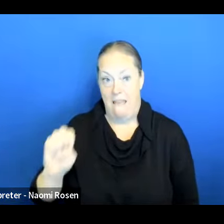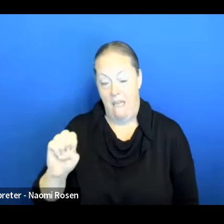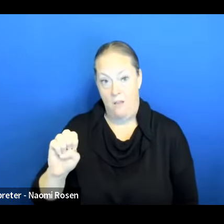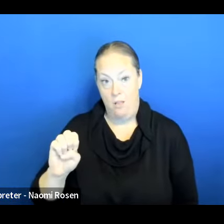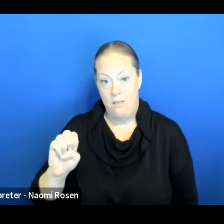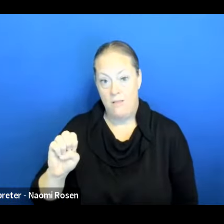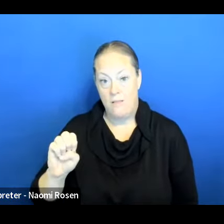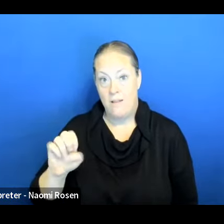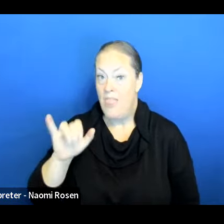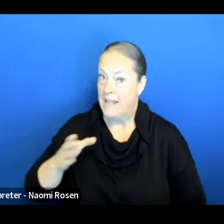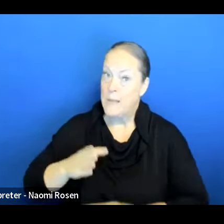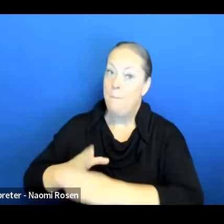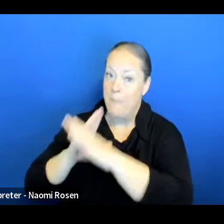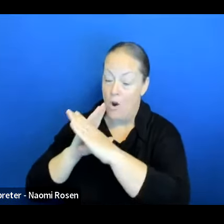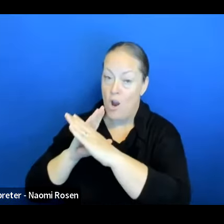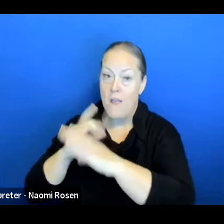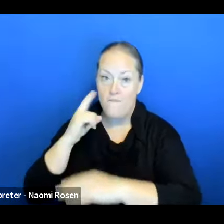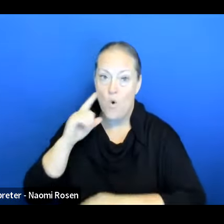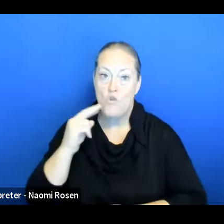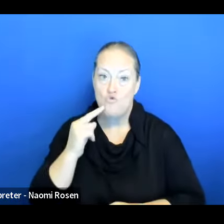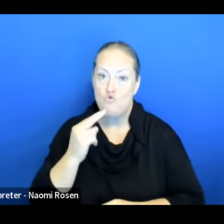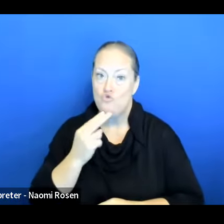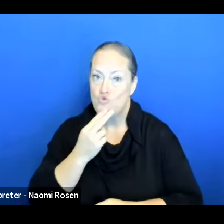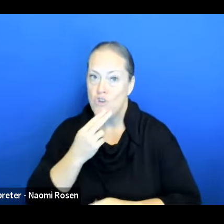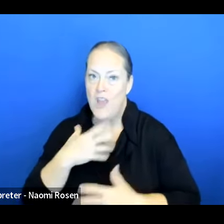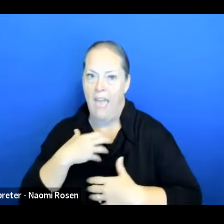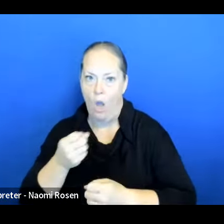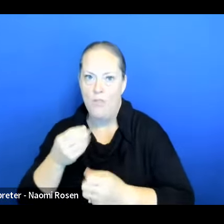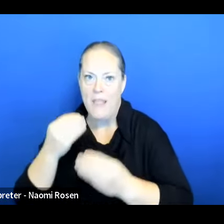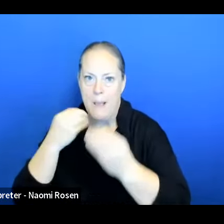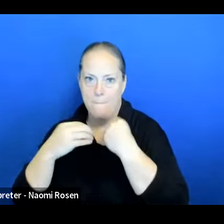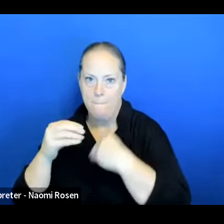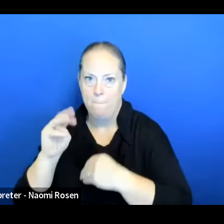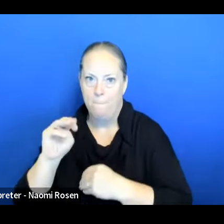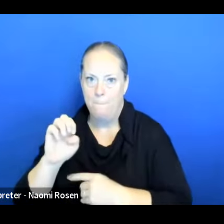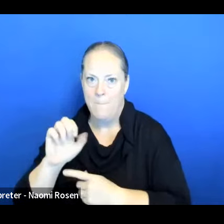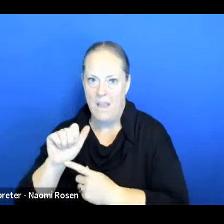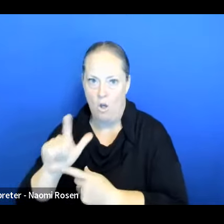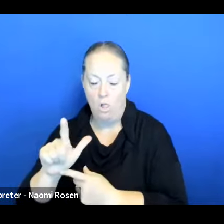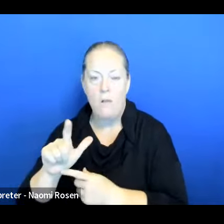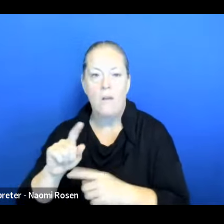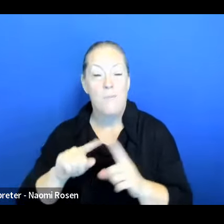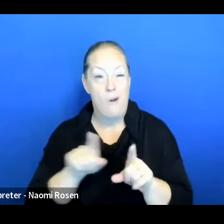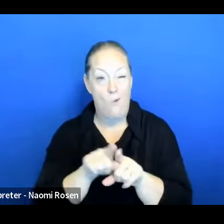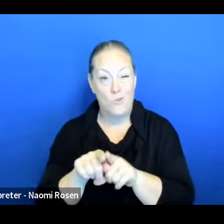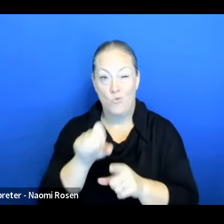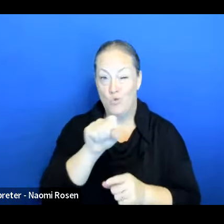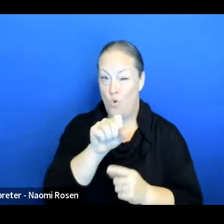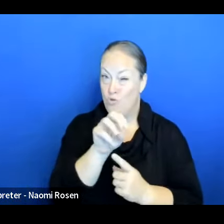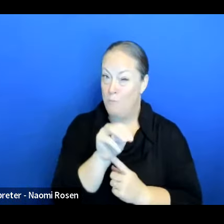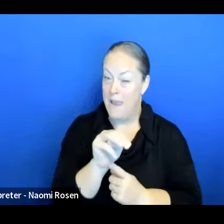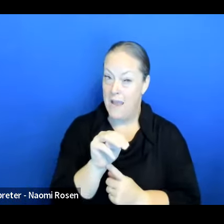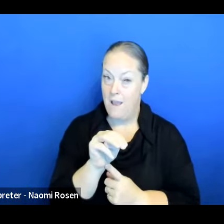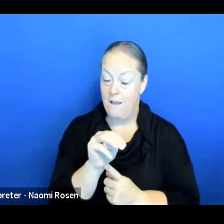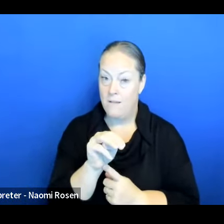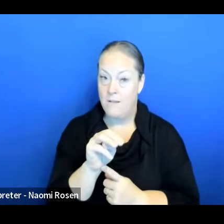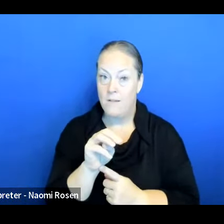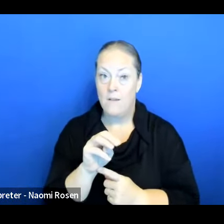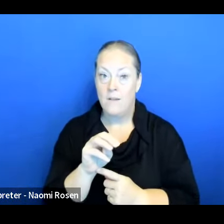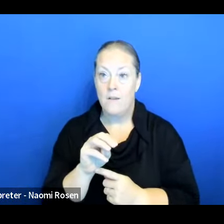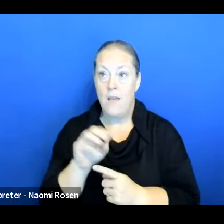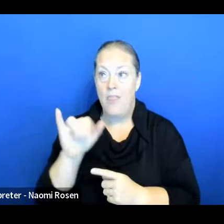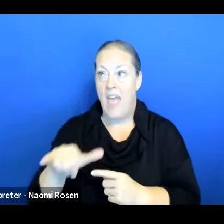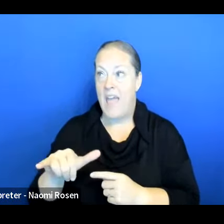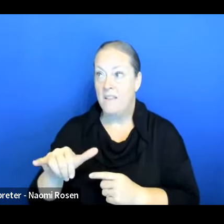barrier for a nutritious meal, but it's also the social media and lack of, you know, lack of, of